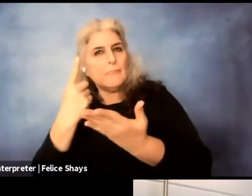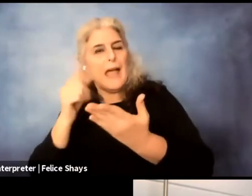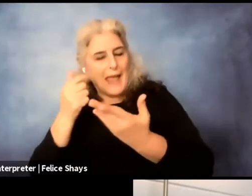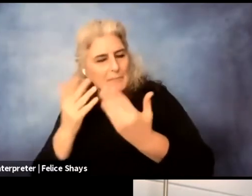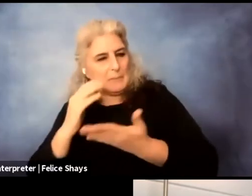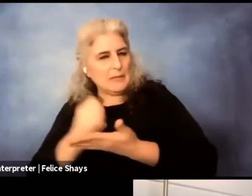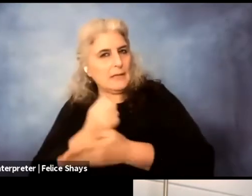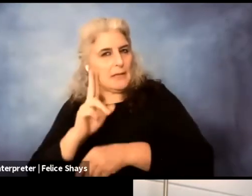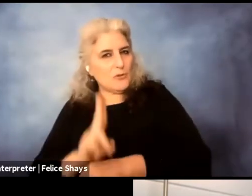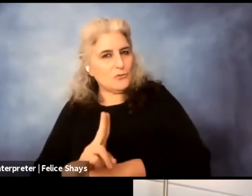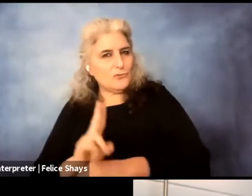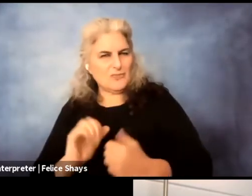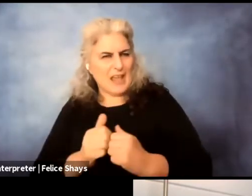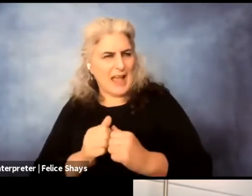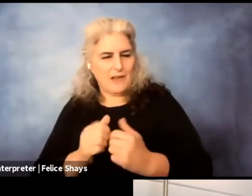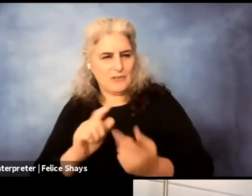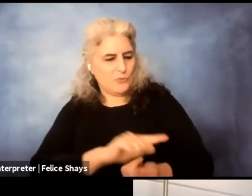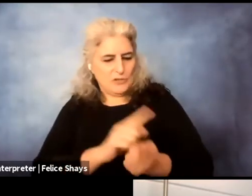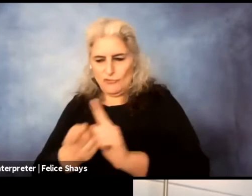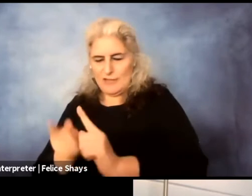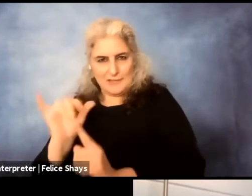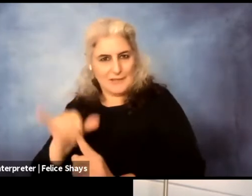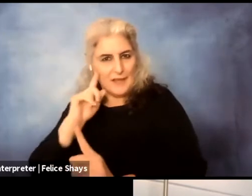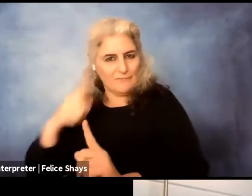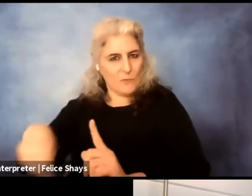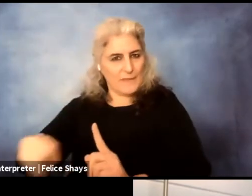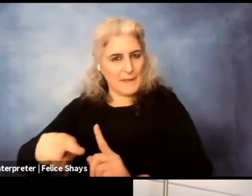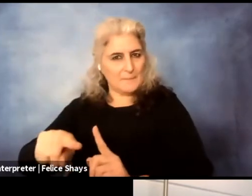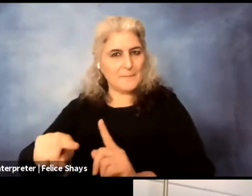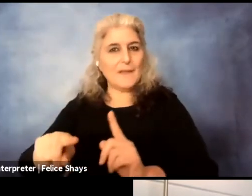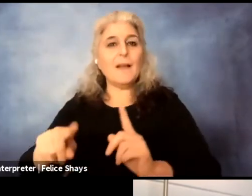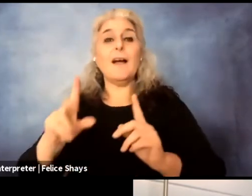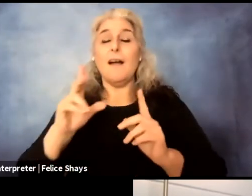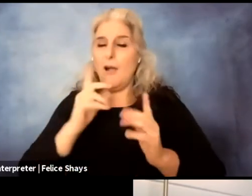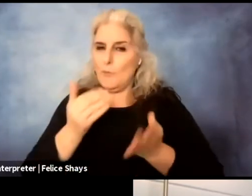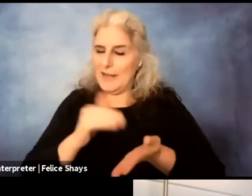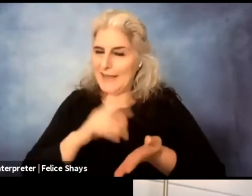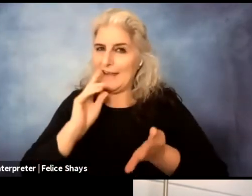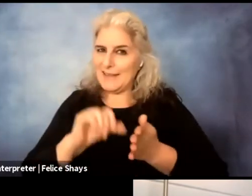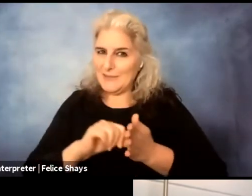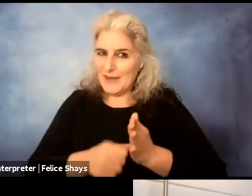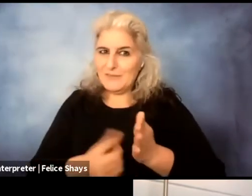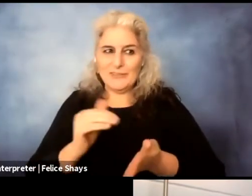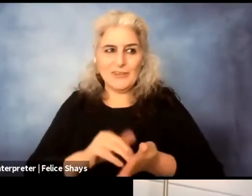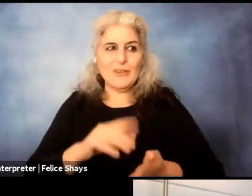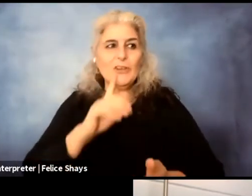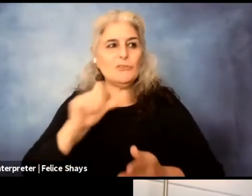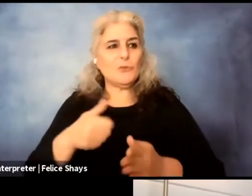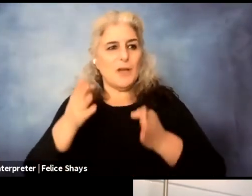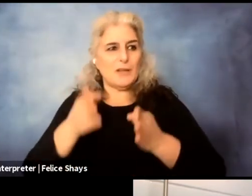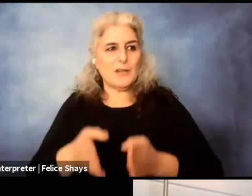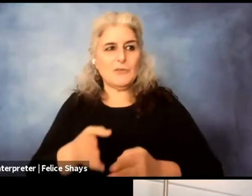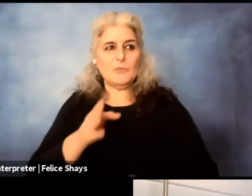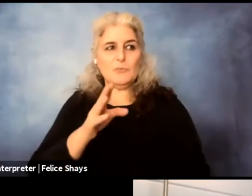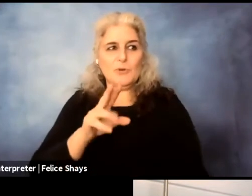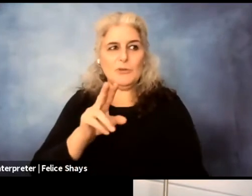So, so what, um, what we ended up with, and actually I need to like highlight, um, Nema Ghideri, who is the lead writer